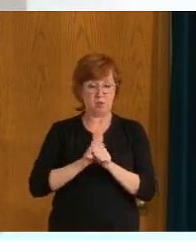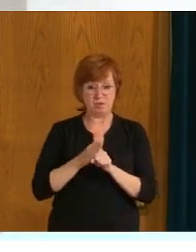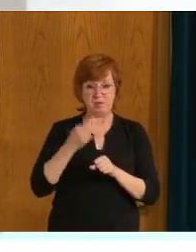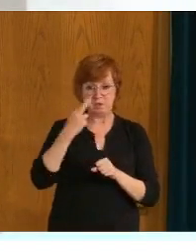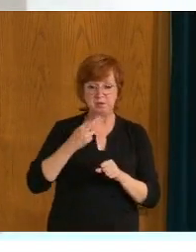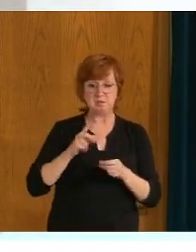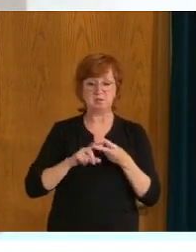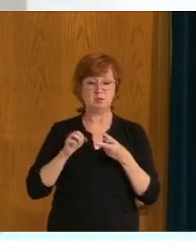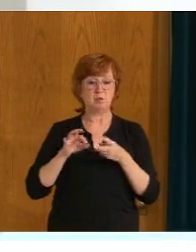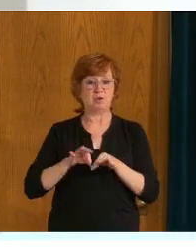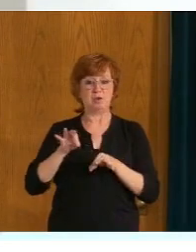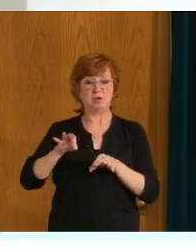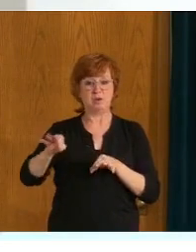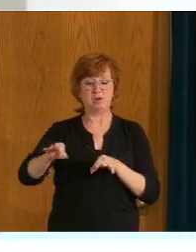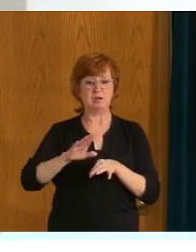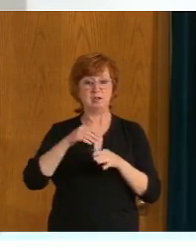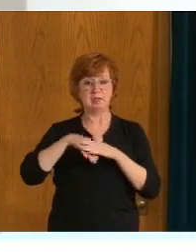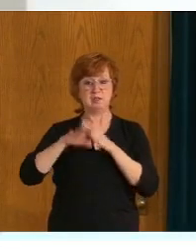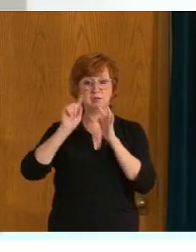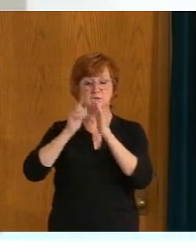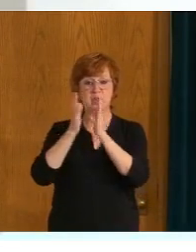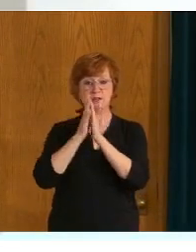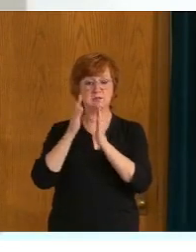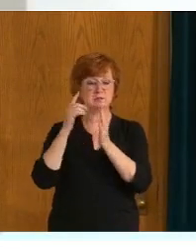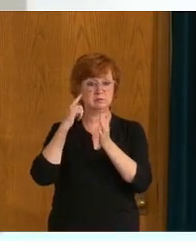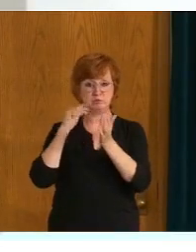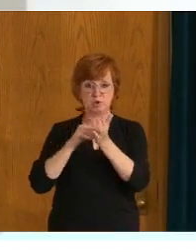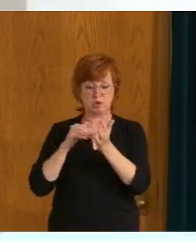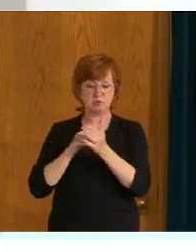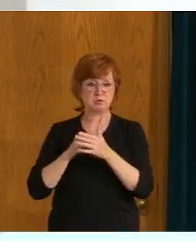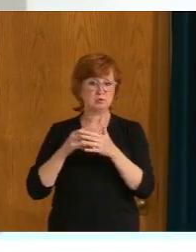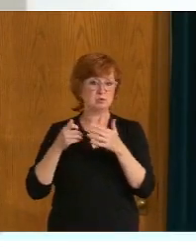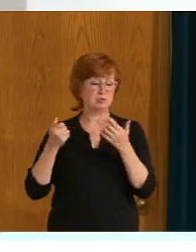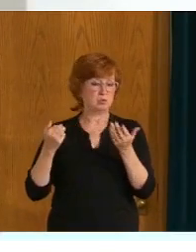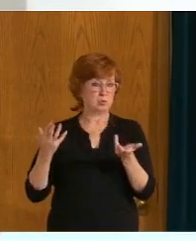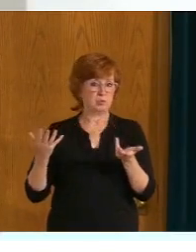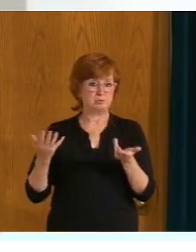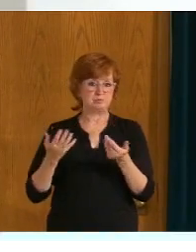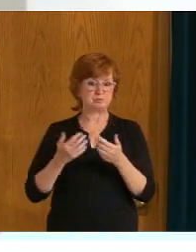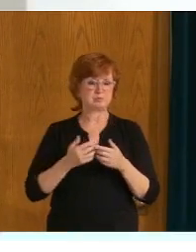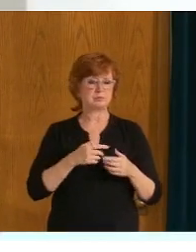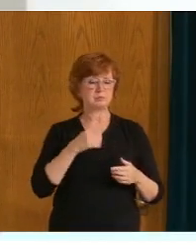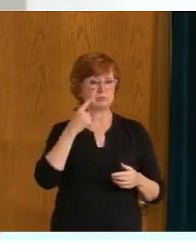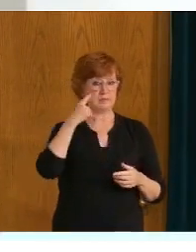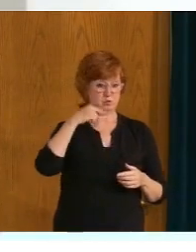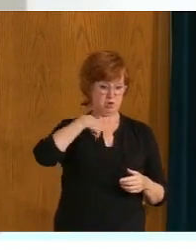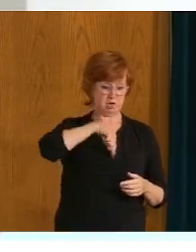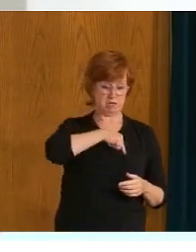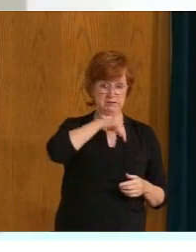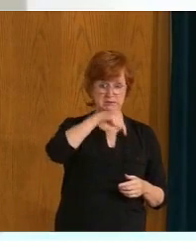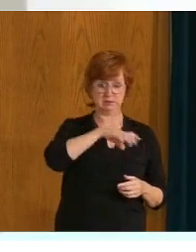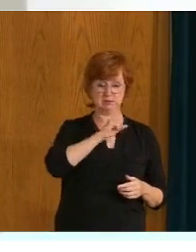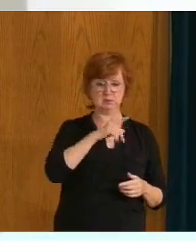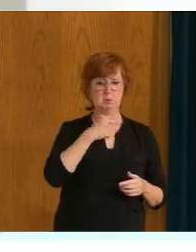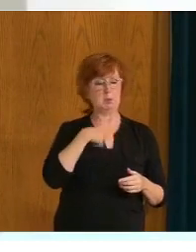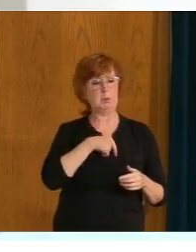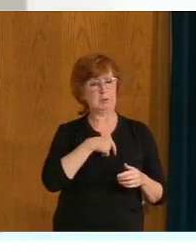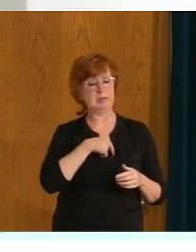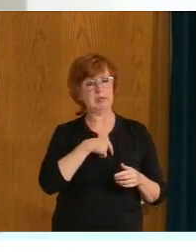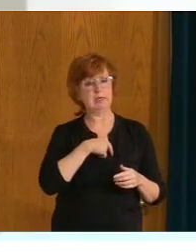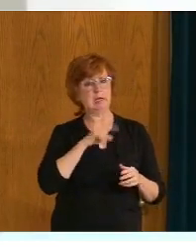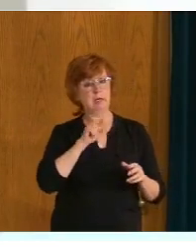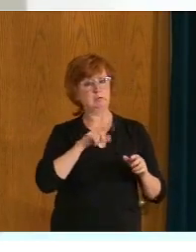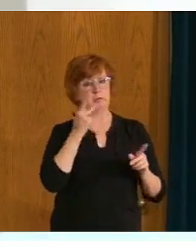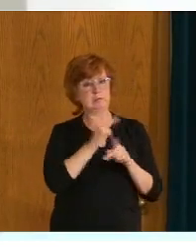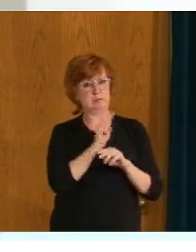a big gap in Saskatchewan, but there's something that we are continuing to look at. And, you know, as part of our monthly kind of